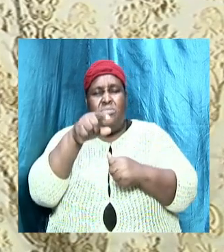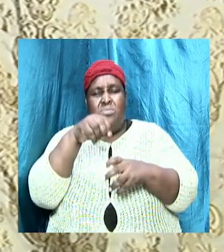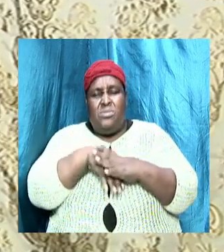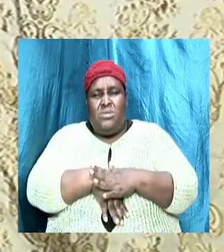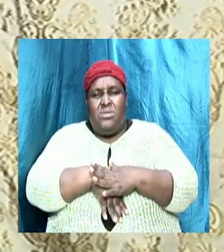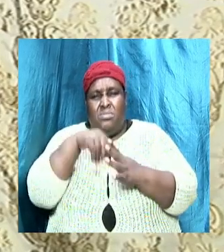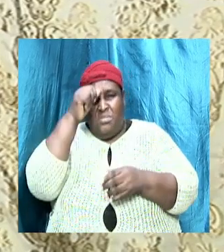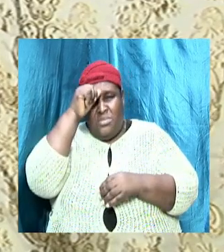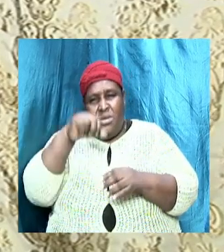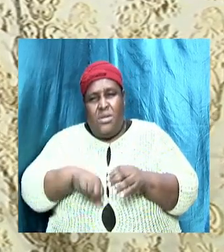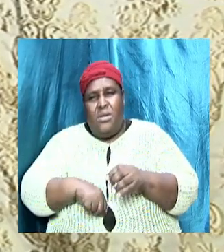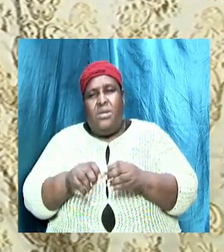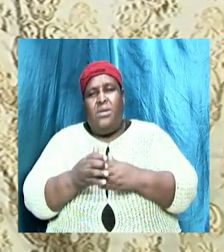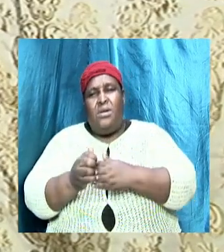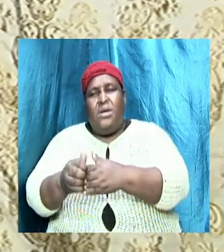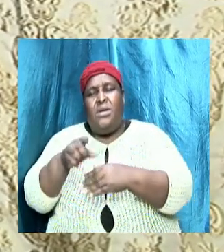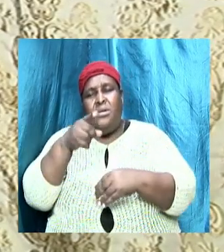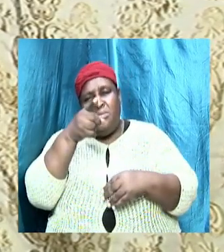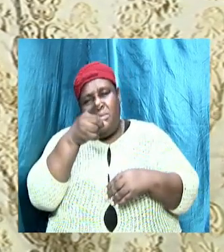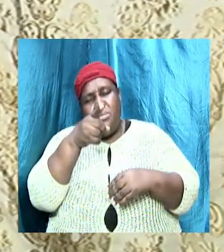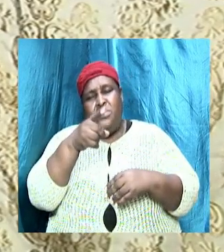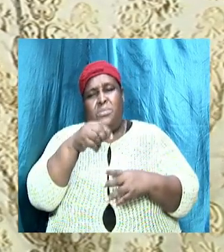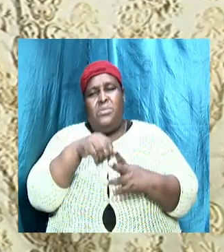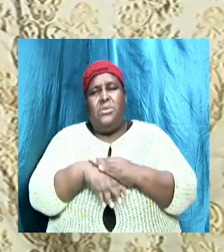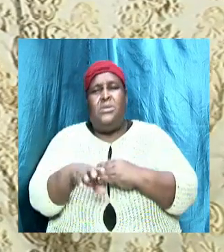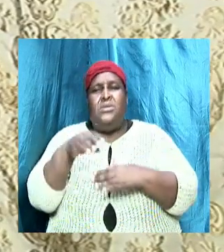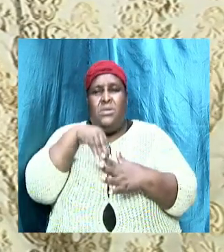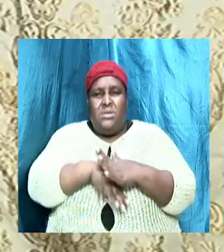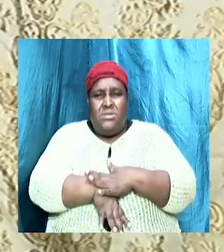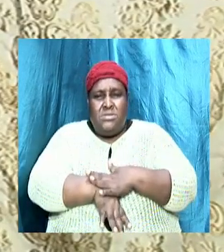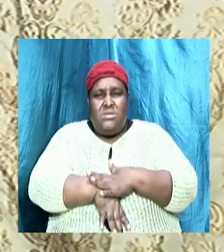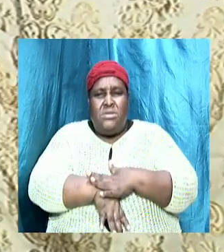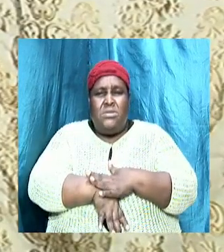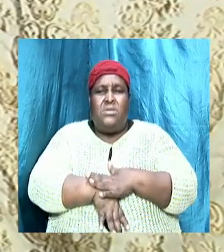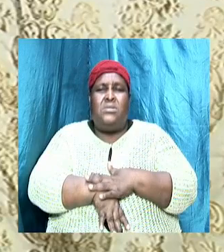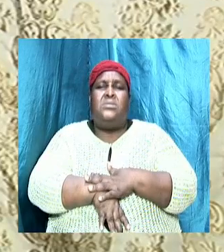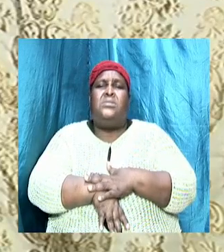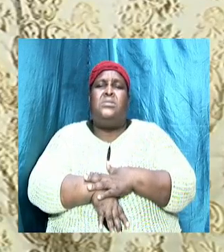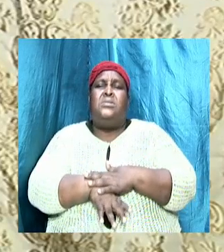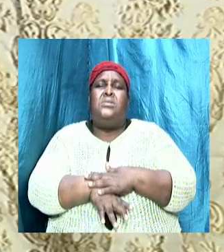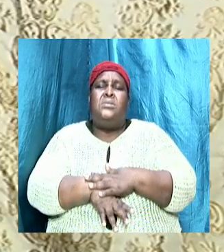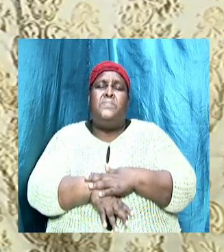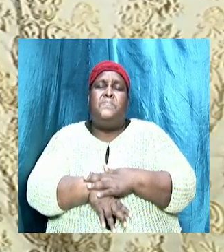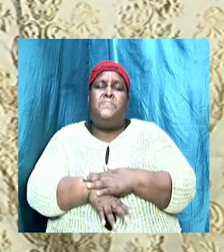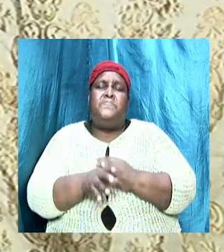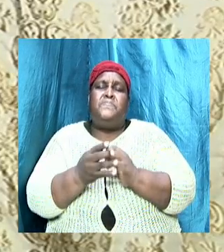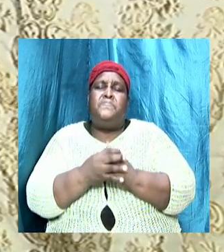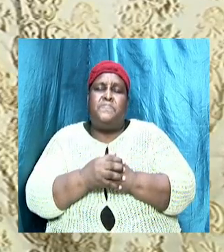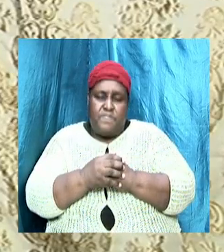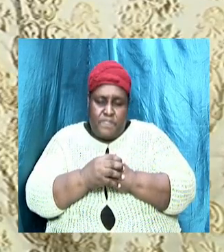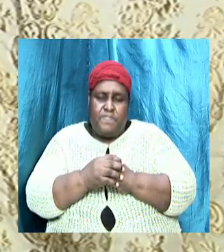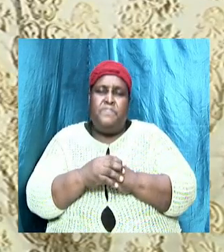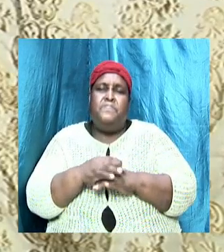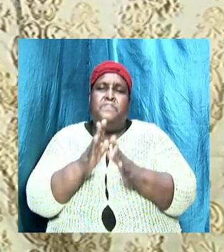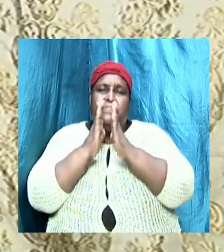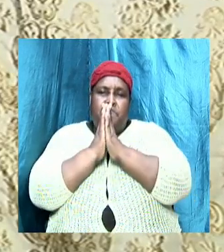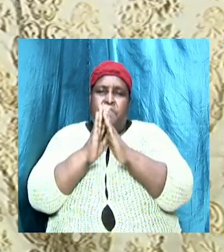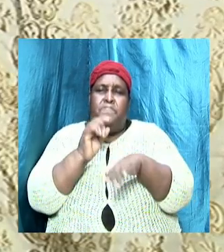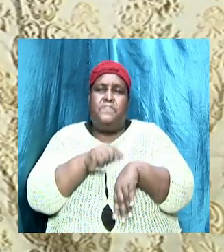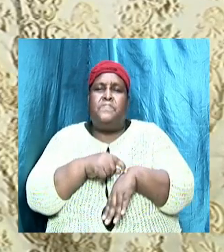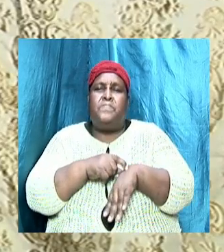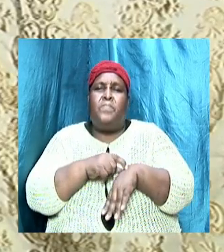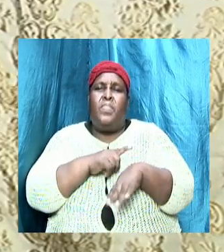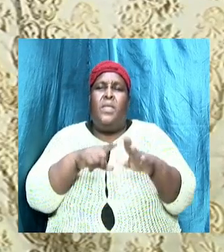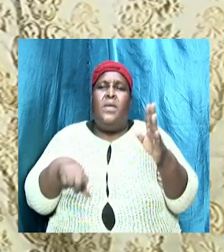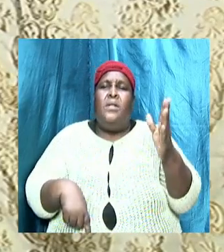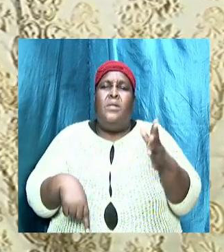strengthen you guide you in the inner man let us just bow our heads as I dismiss in prayer